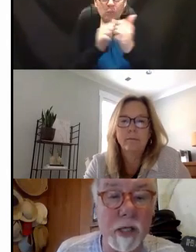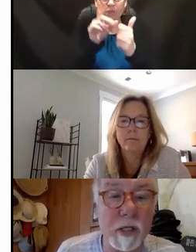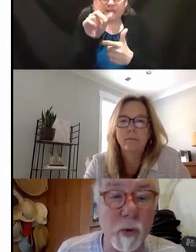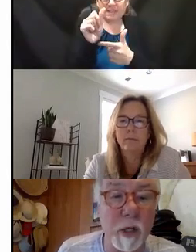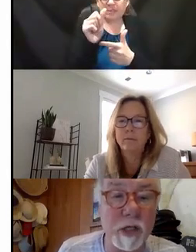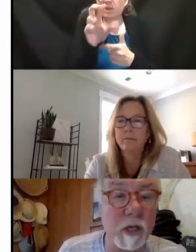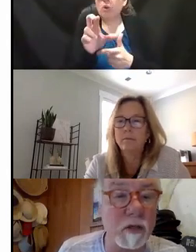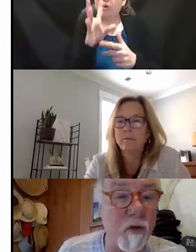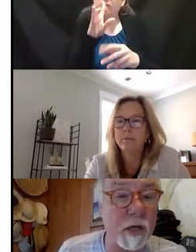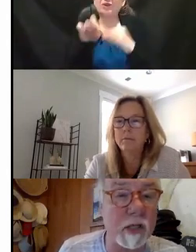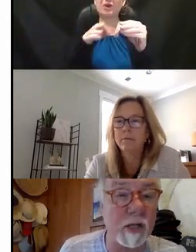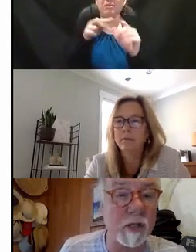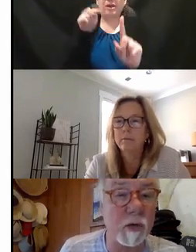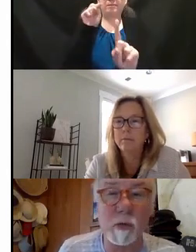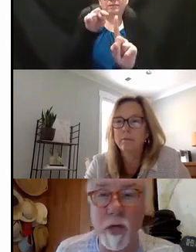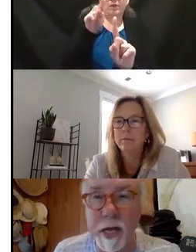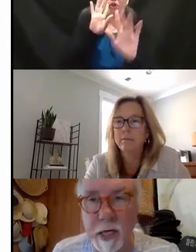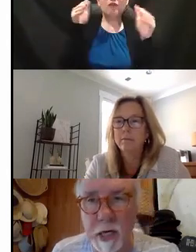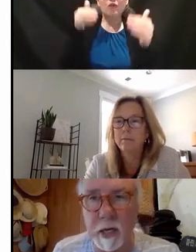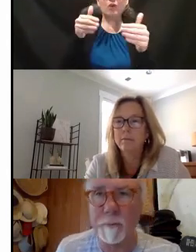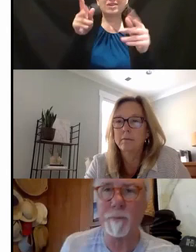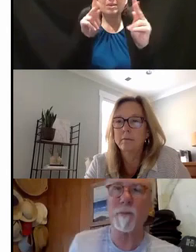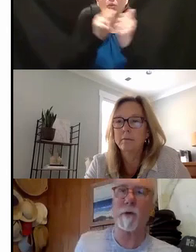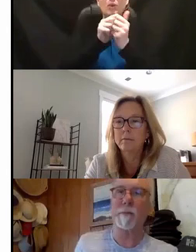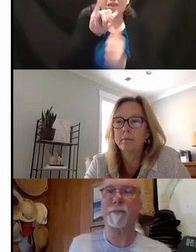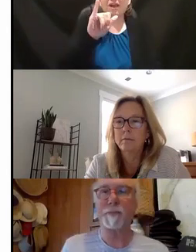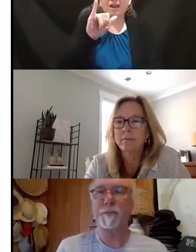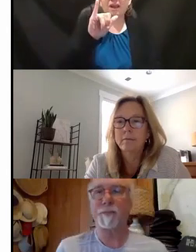is this really just focused on students with IDD?